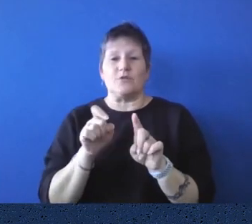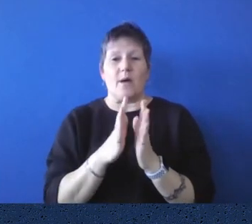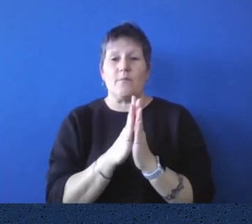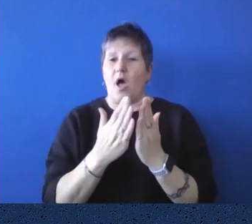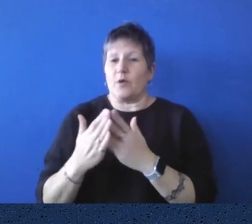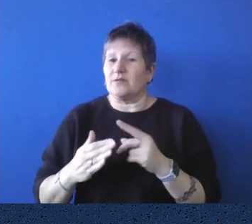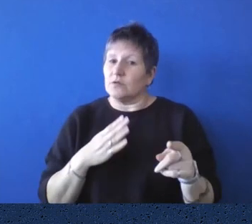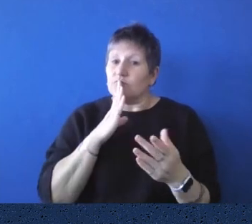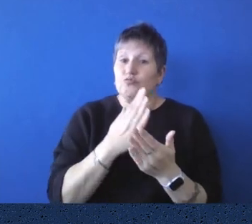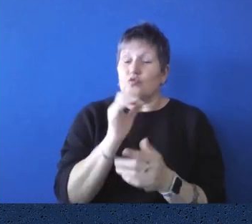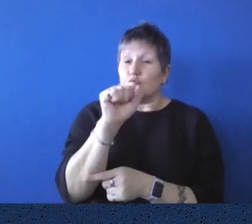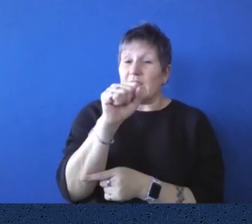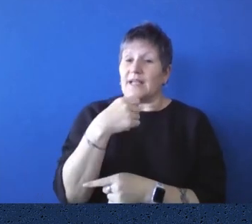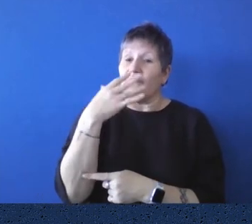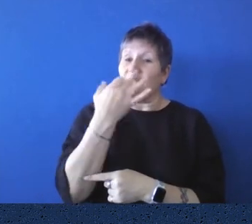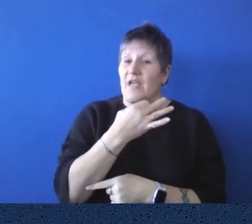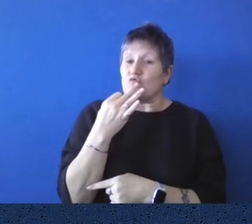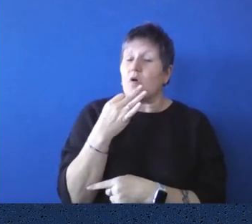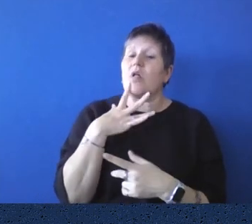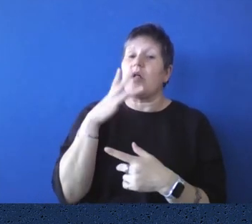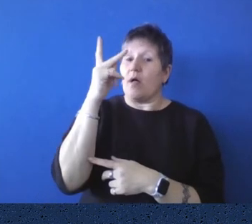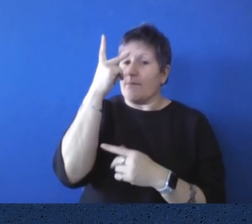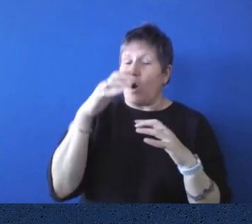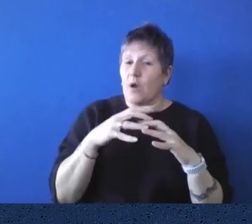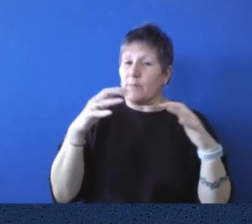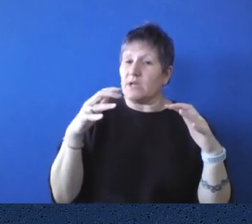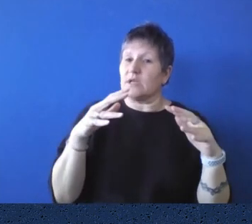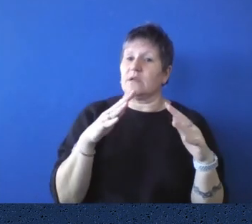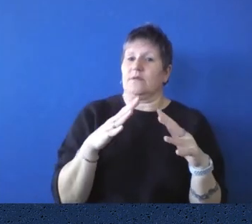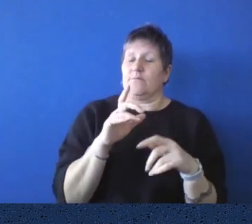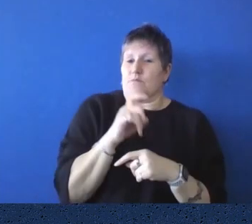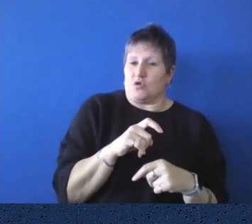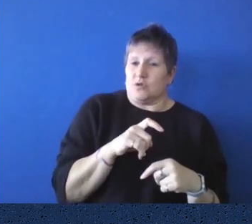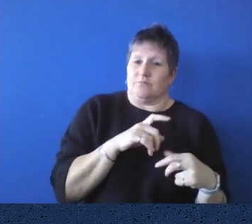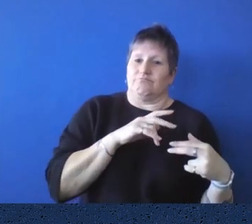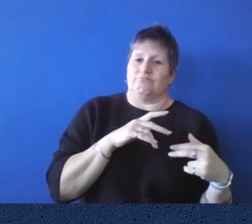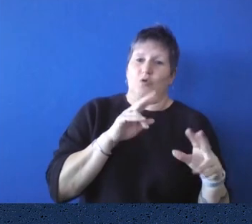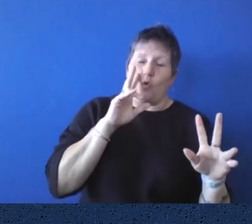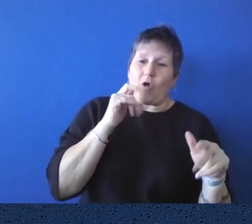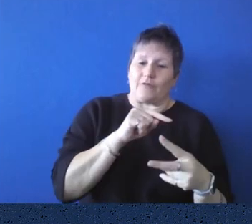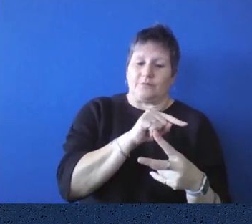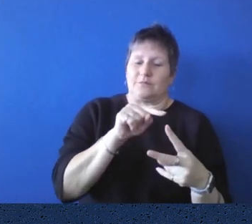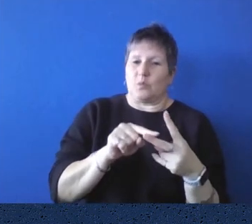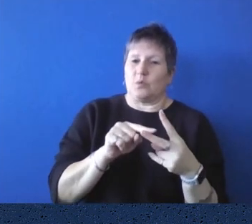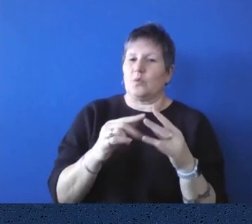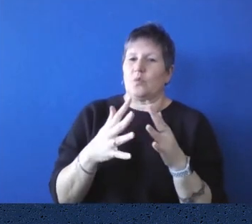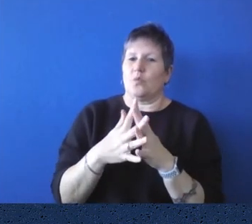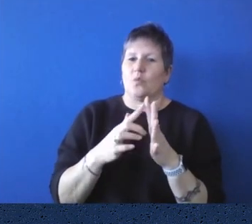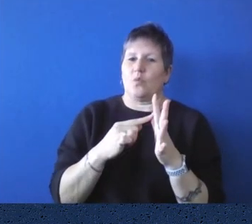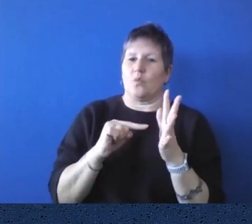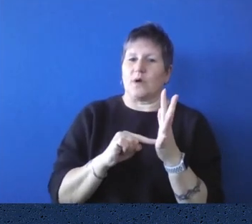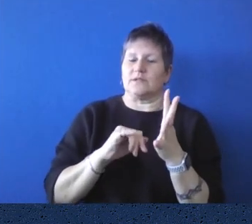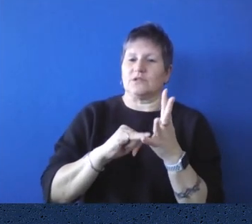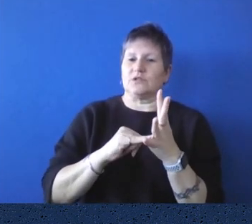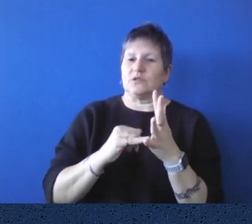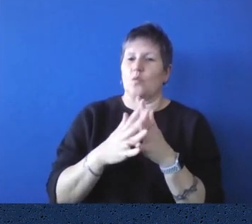who was the, um, Victorian parliamentary librarian. His name was Wadsworth and, um, he ended up being the, uh,